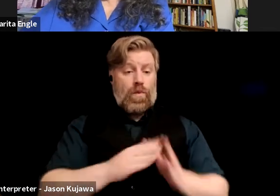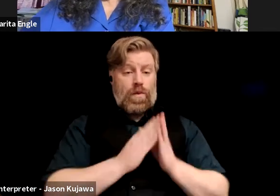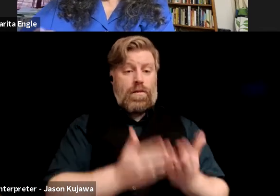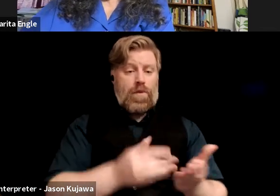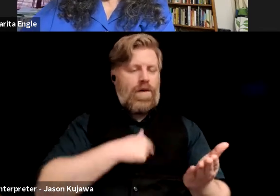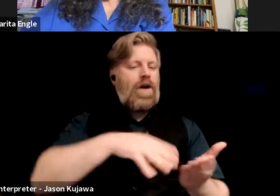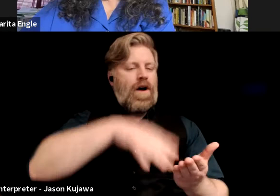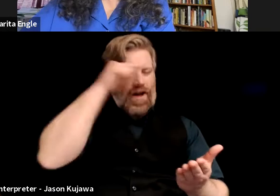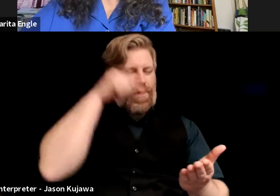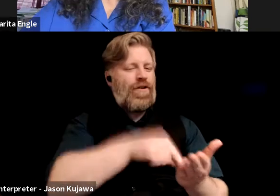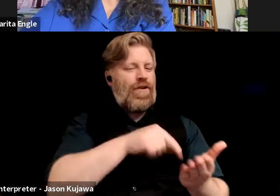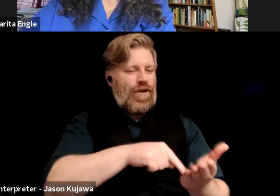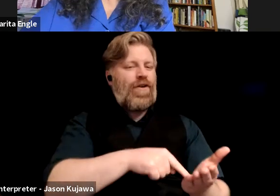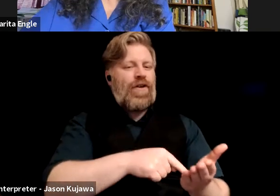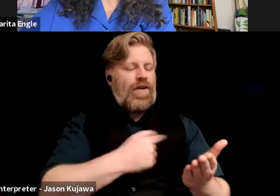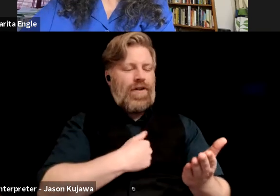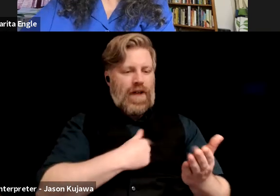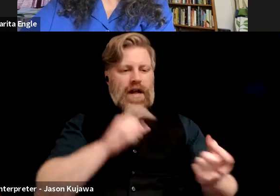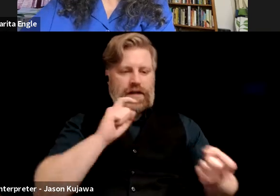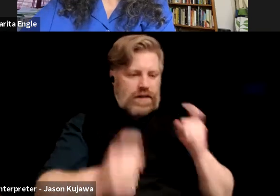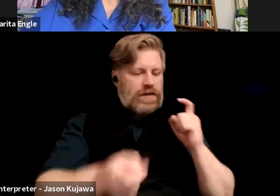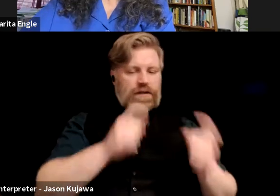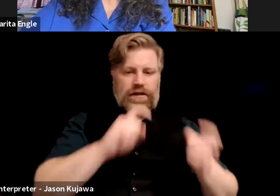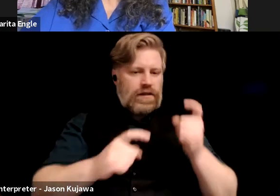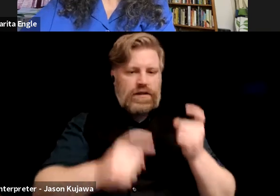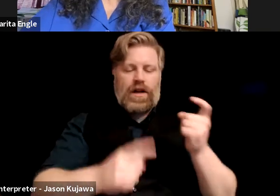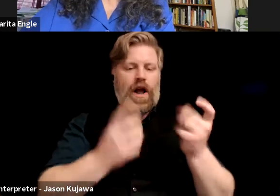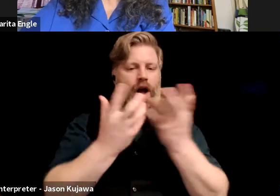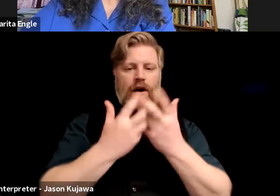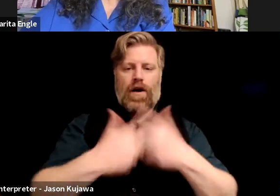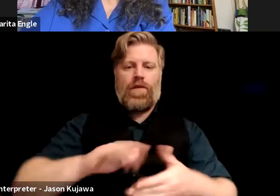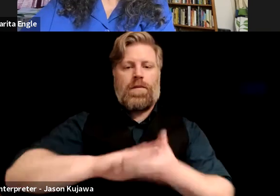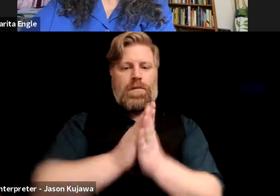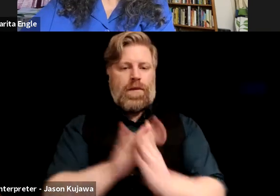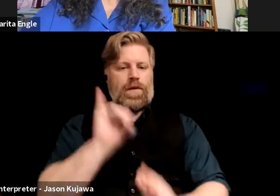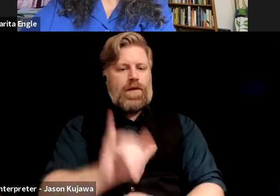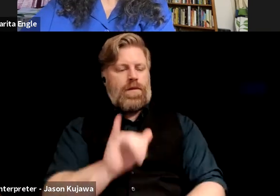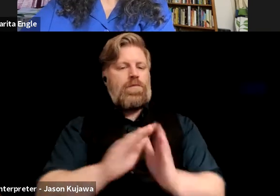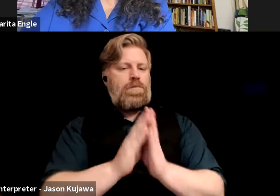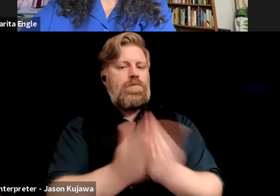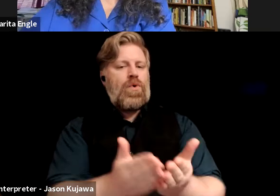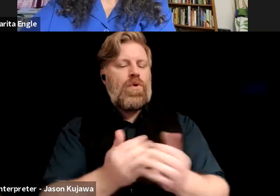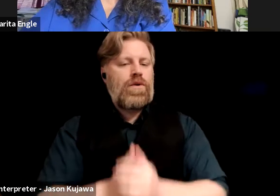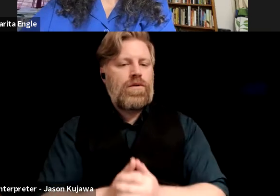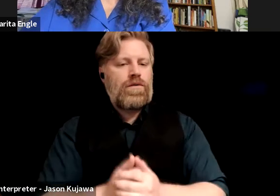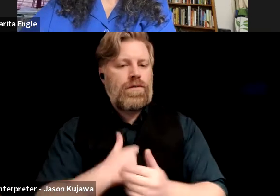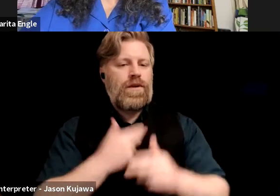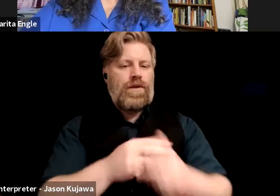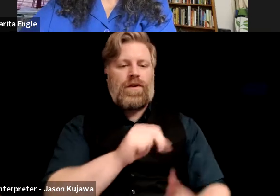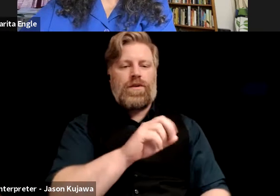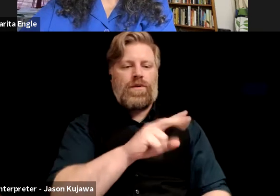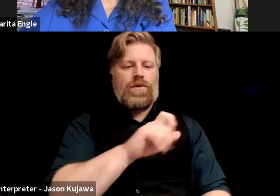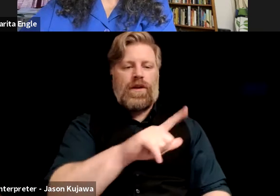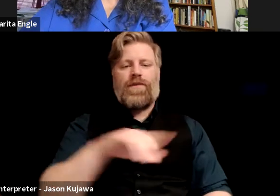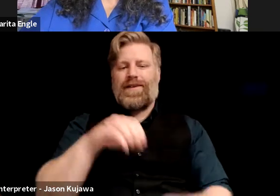took many different forms before it finally kind of coalesced into what it is, kind of, I mean, it's, I call it a novel in verse, but I guess it's more like,